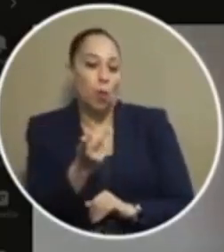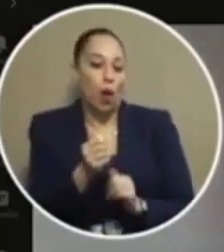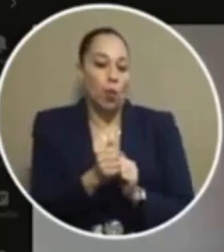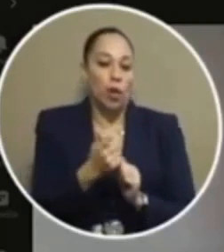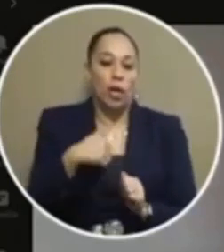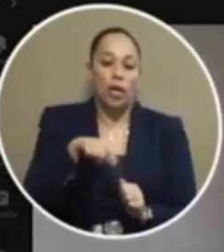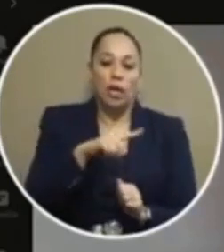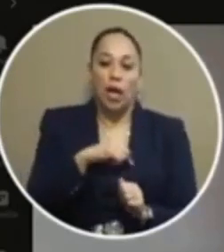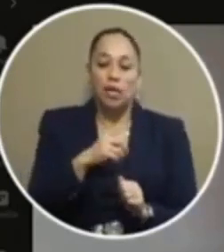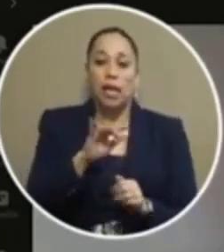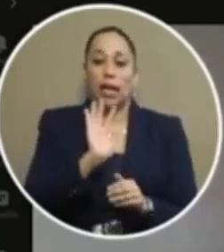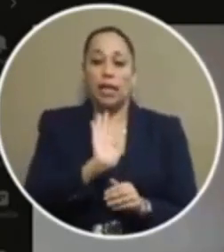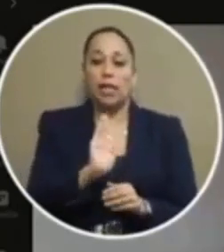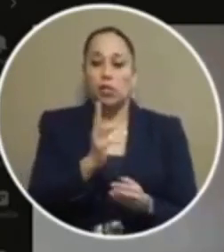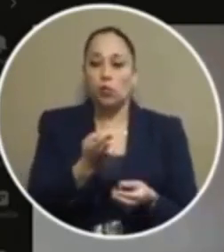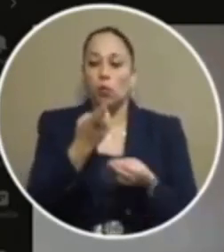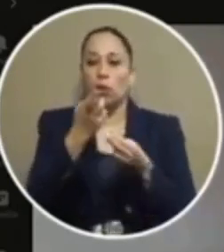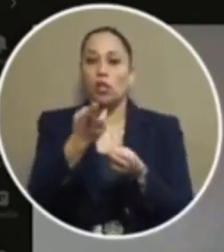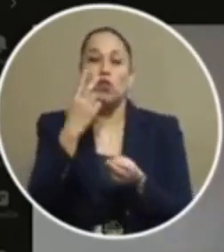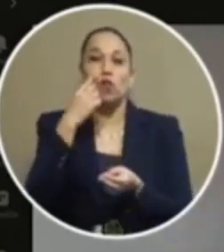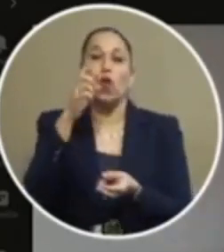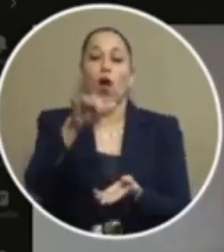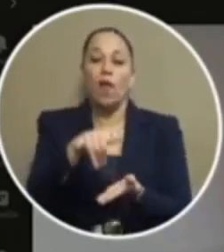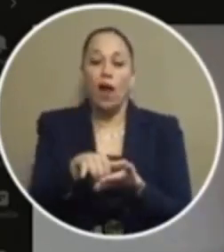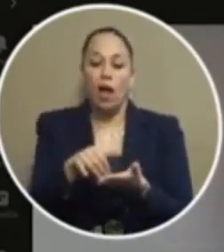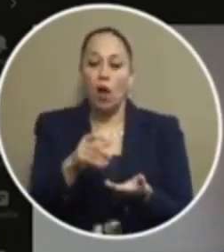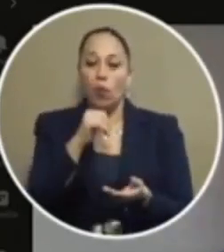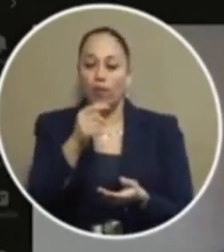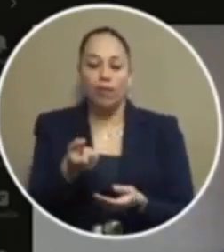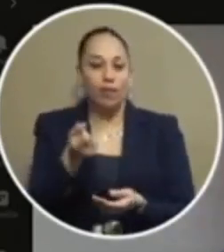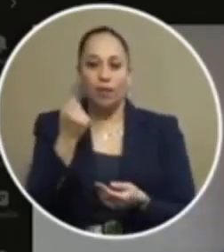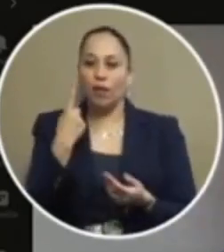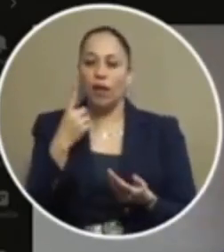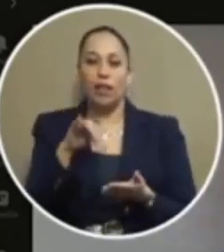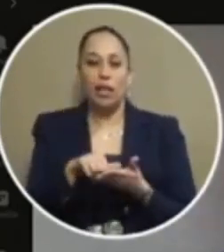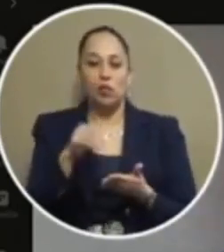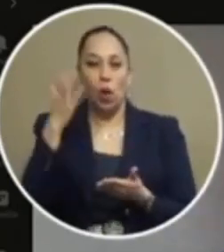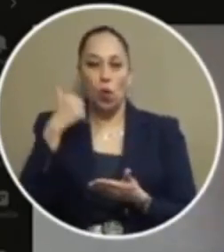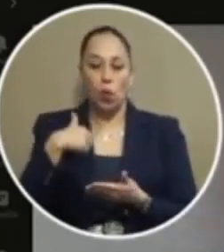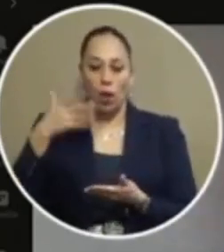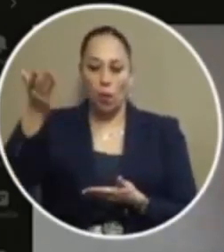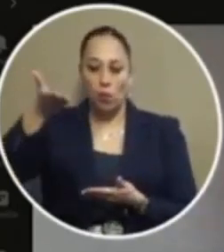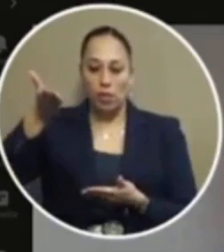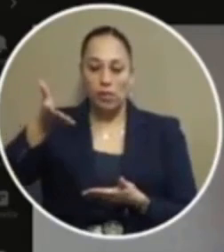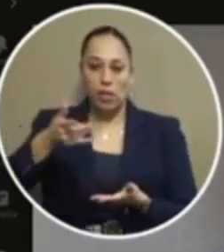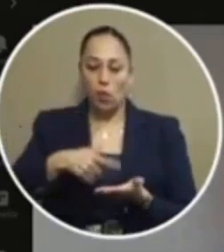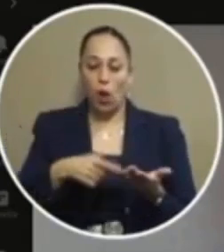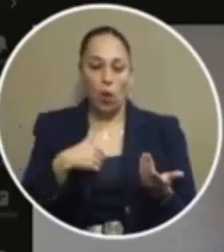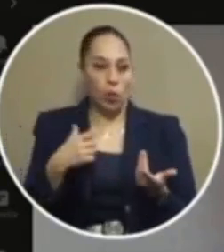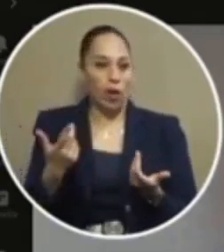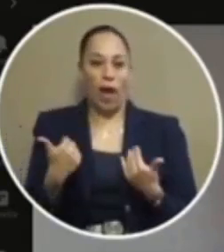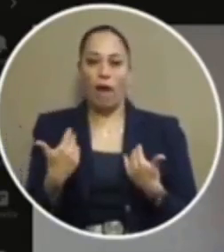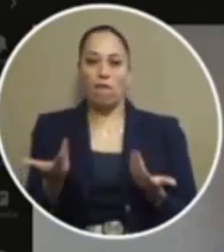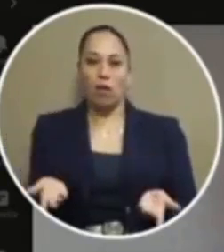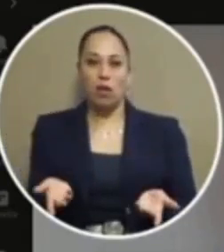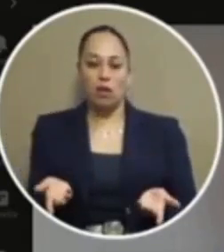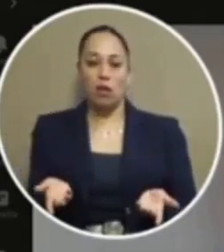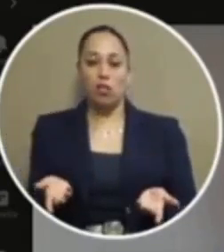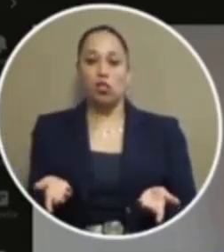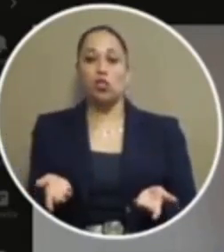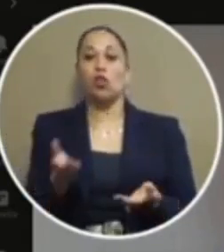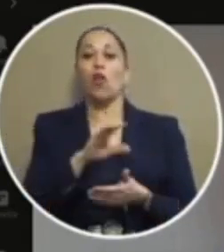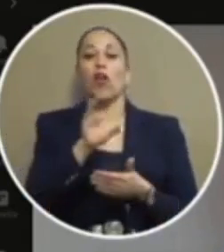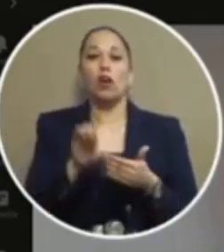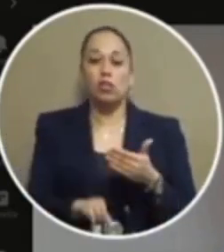on his recommendations for that and we didn't get it that's why we presented what we basically have and so the consequence